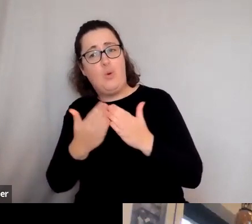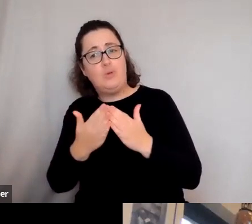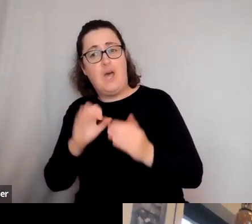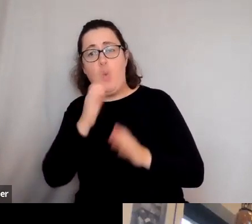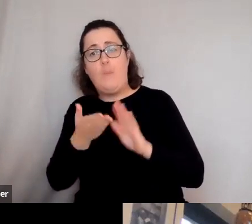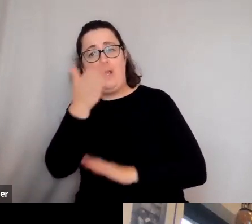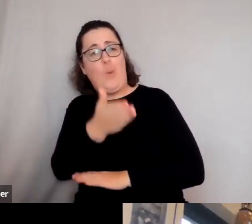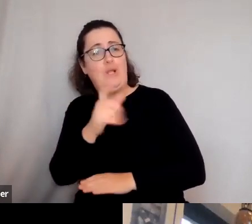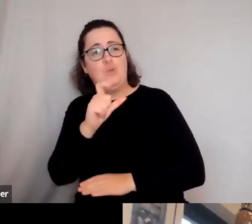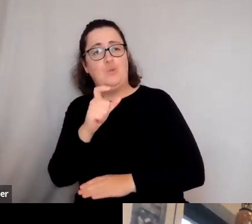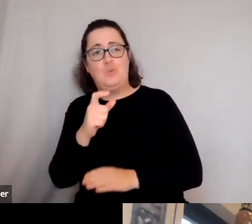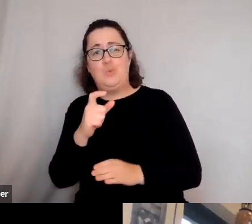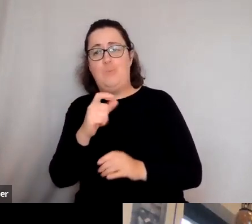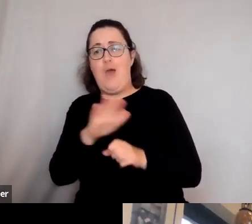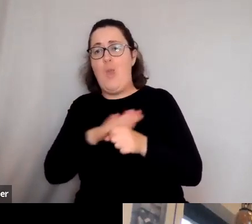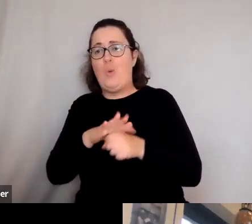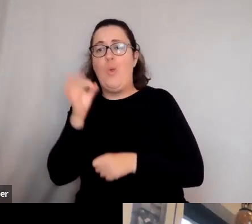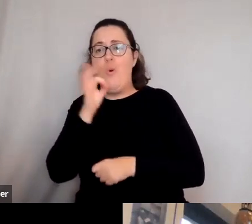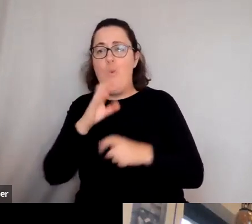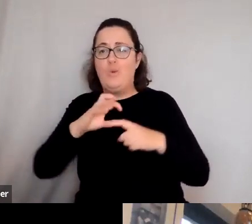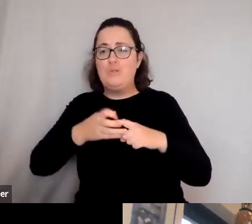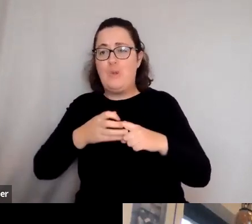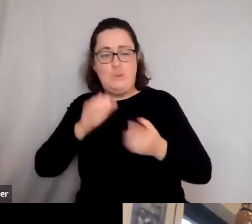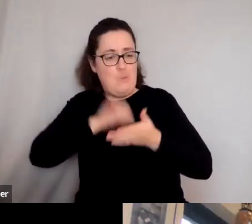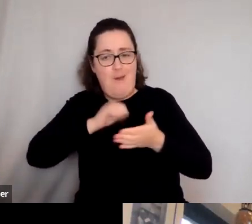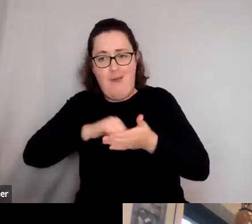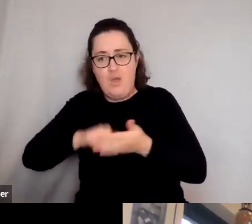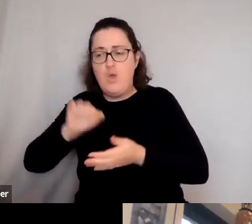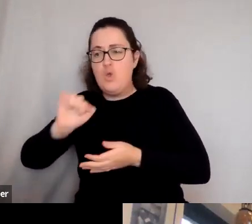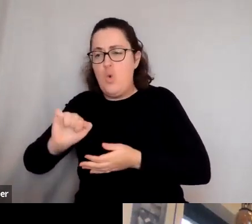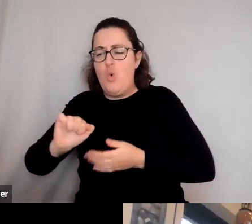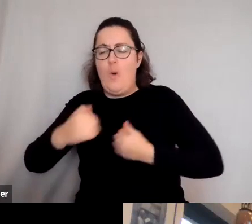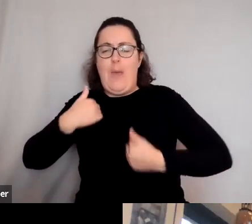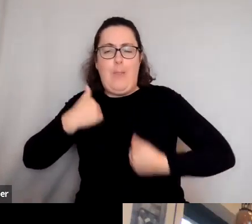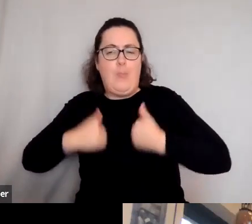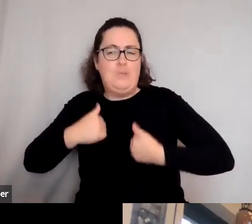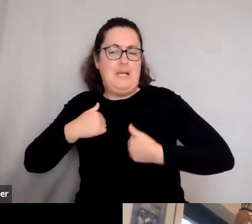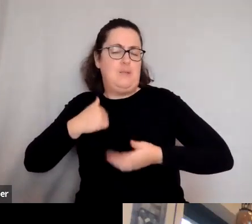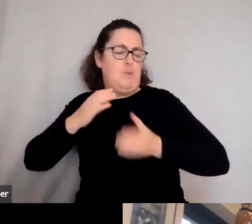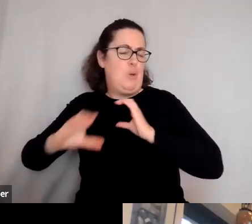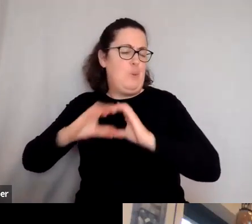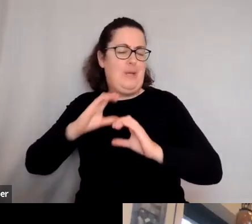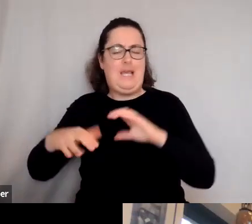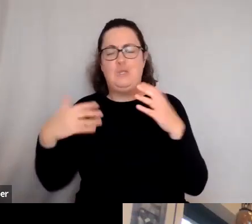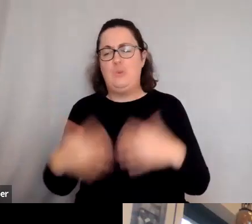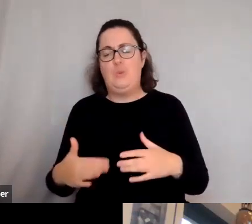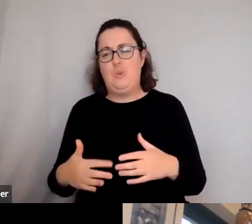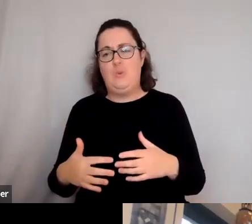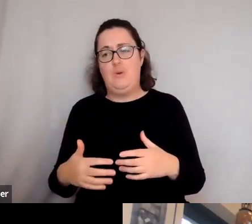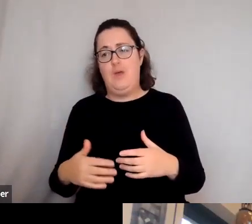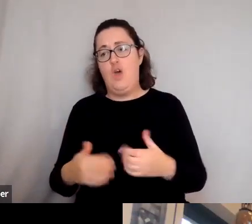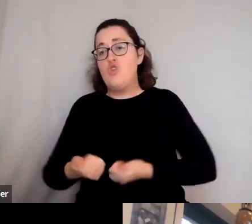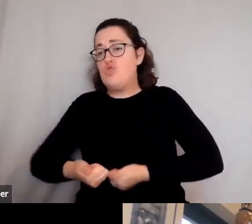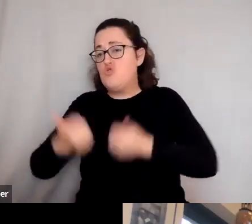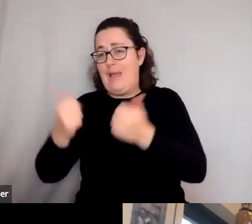to Chiswick, I'll, I'll, you know, you, you communicate enthusiasm. think great teachers, and I hope, you know, City Lit is